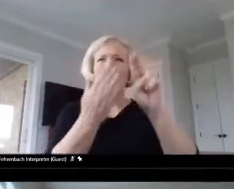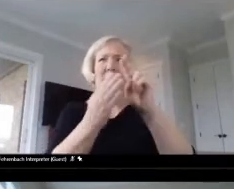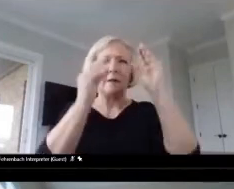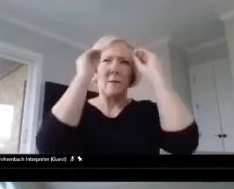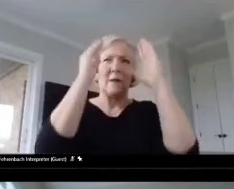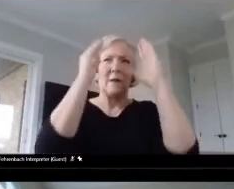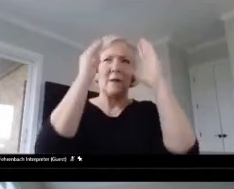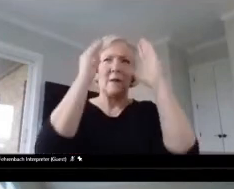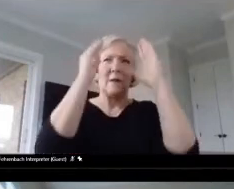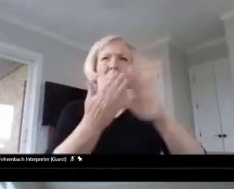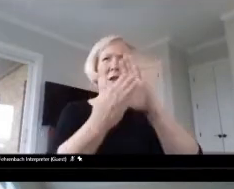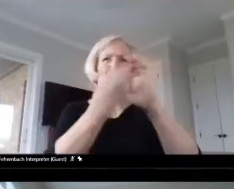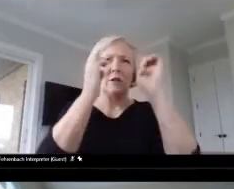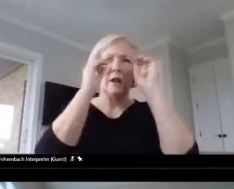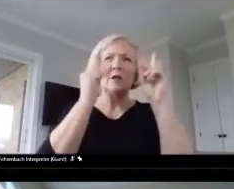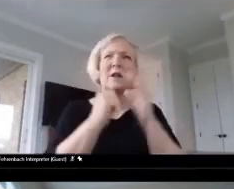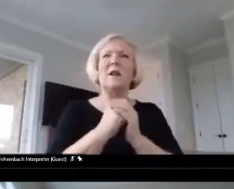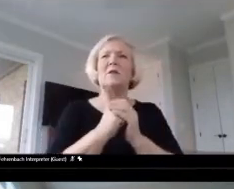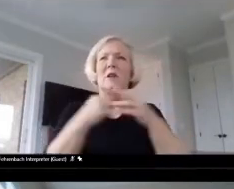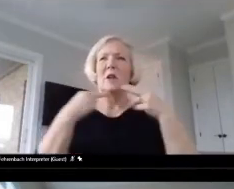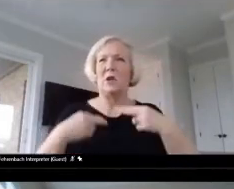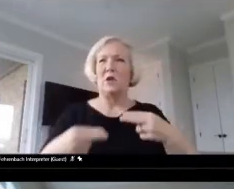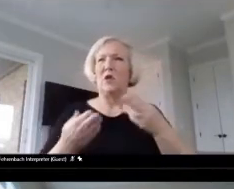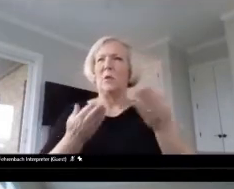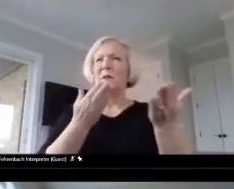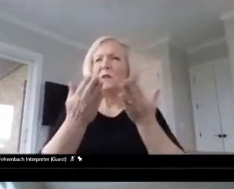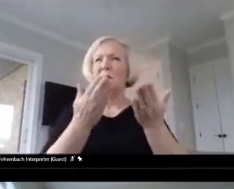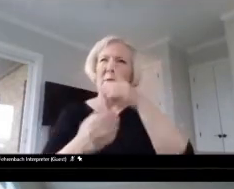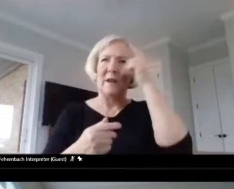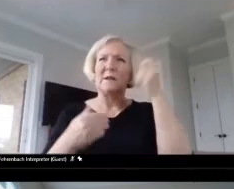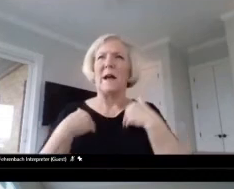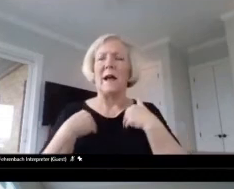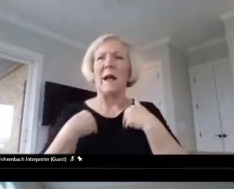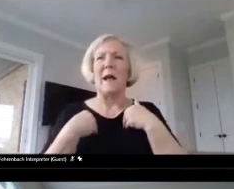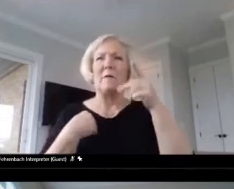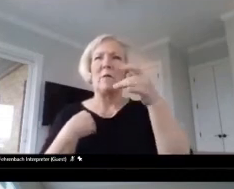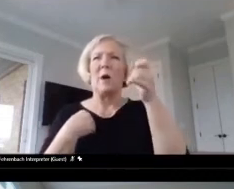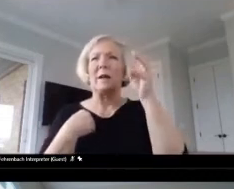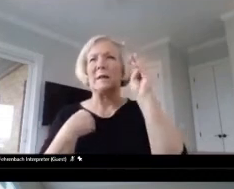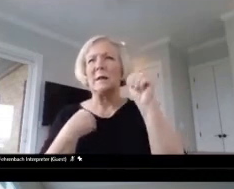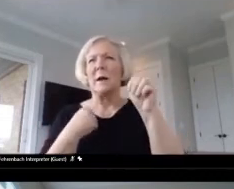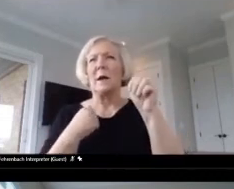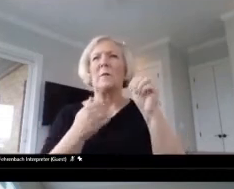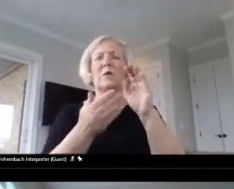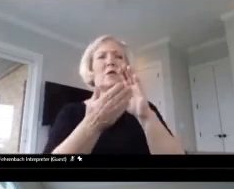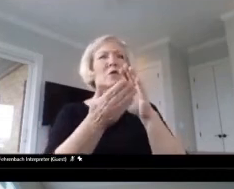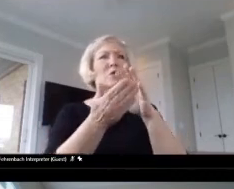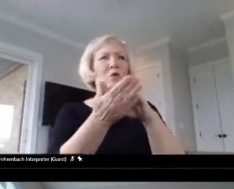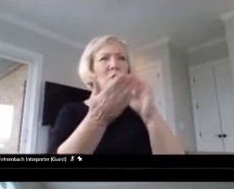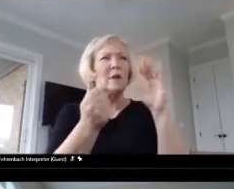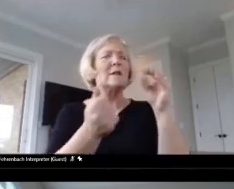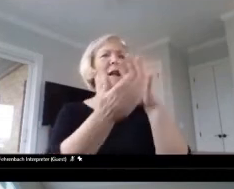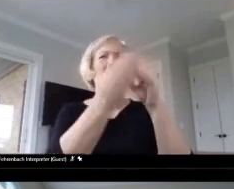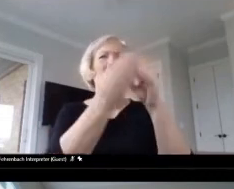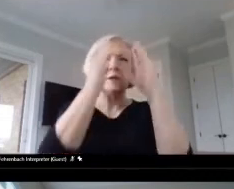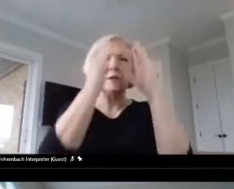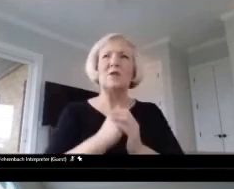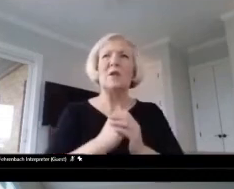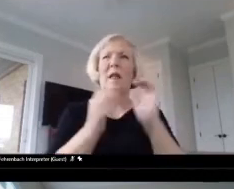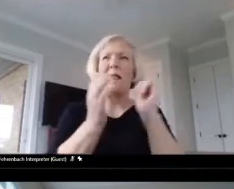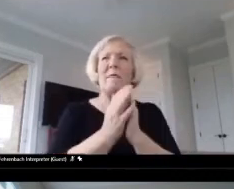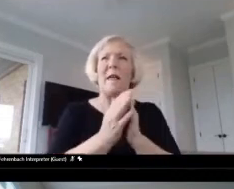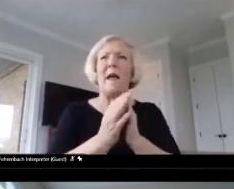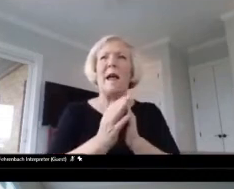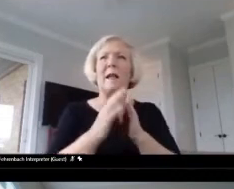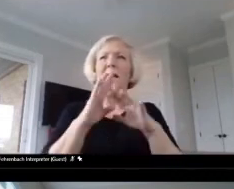Education and Human Services because I have practicum students and student teachers. And so that actually gets me out